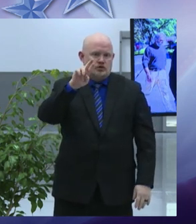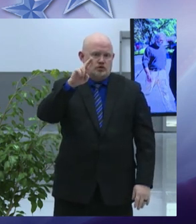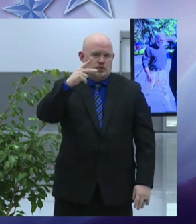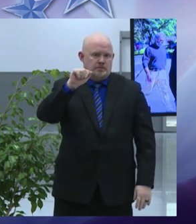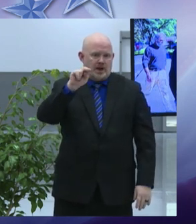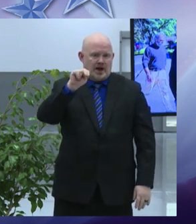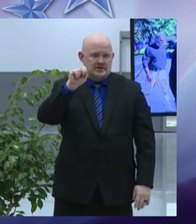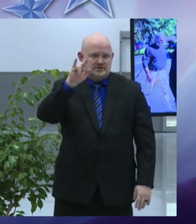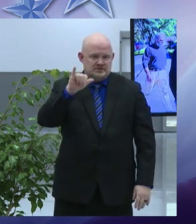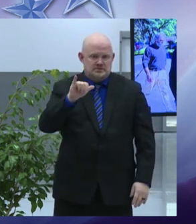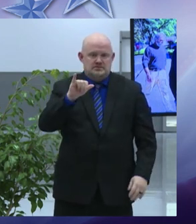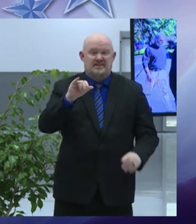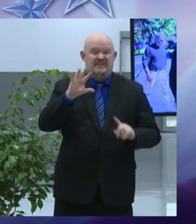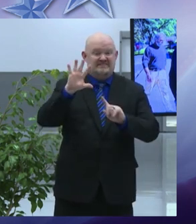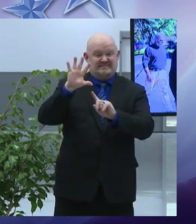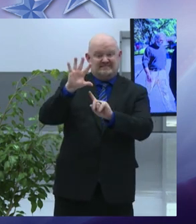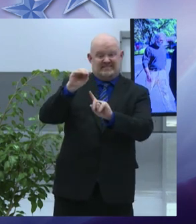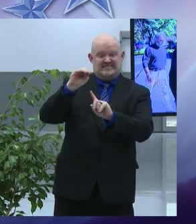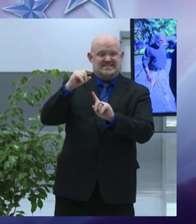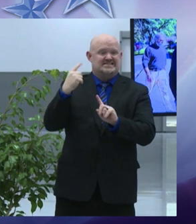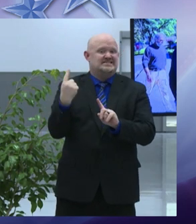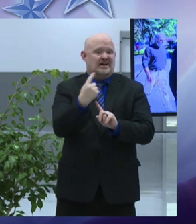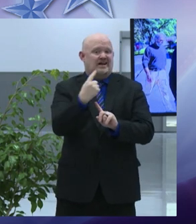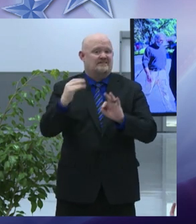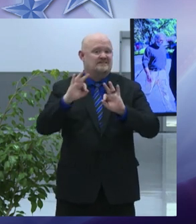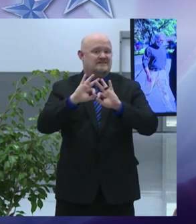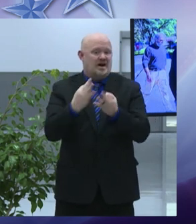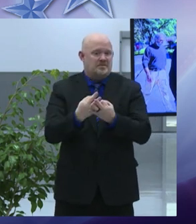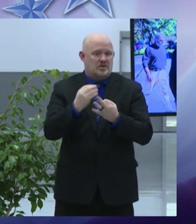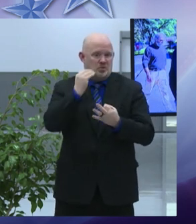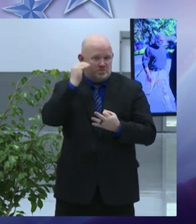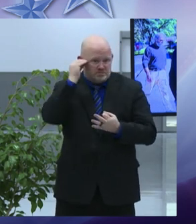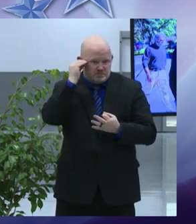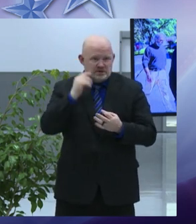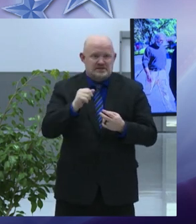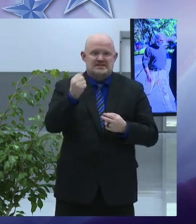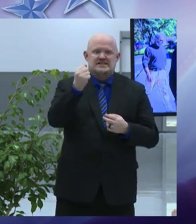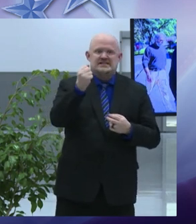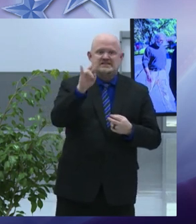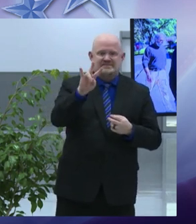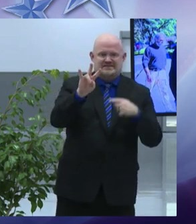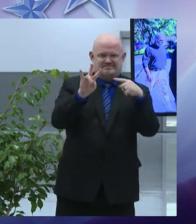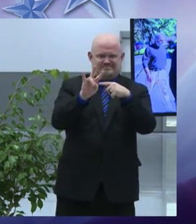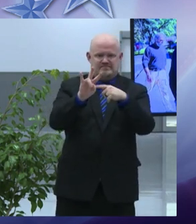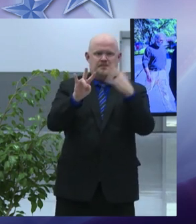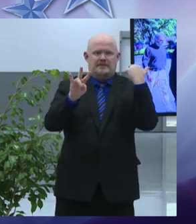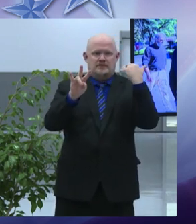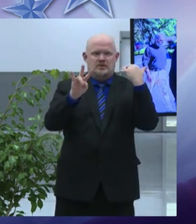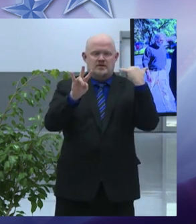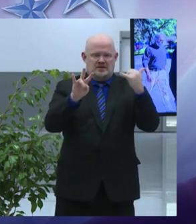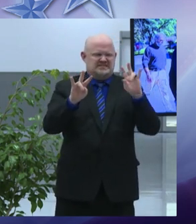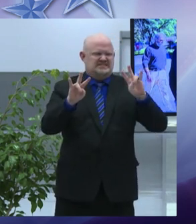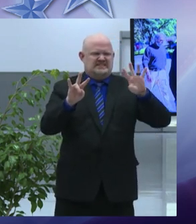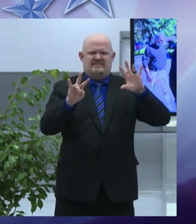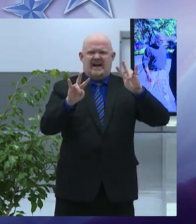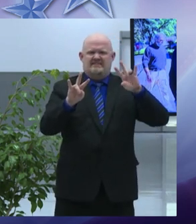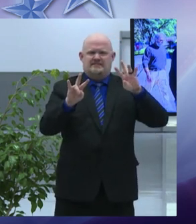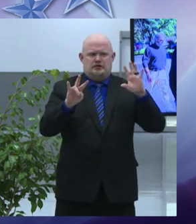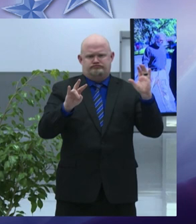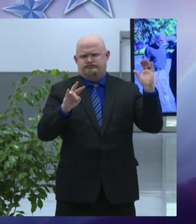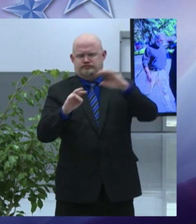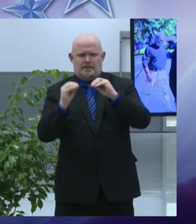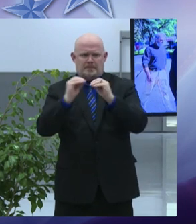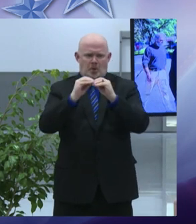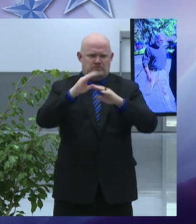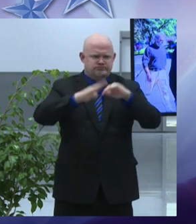completed or underway and we will build another 75 two-family homes these affordable houses are being built at scattered sites all